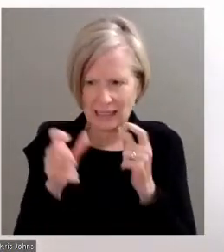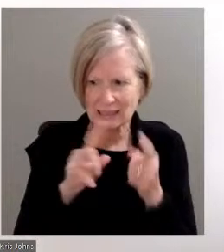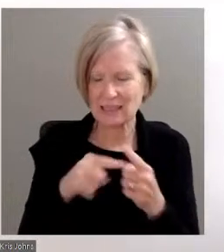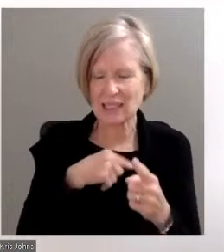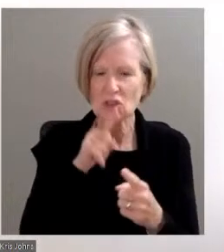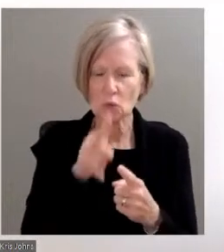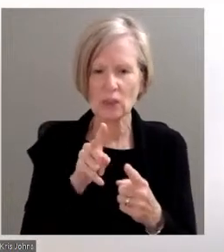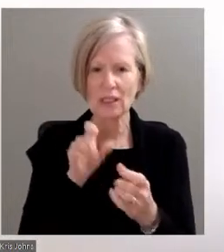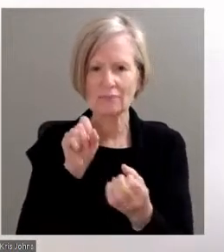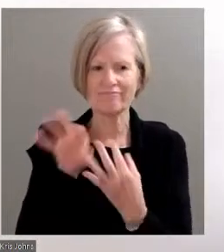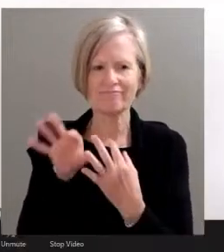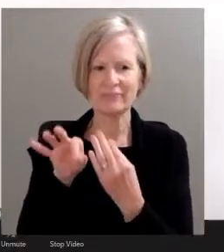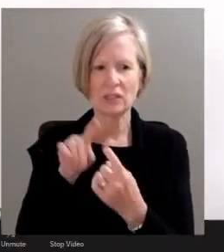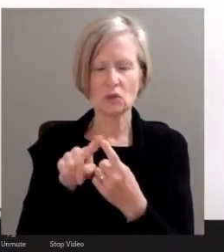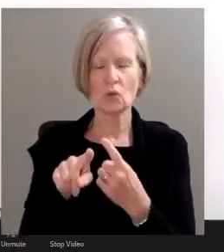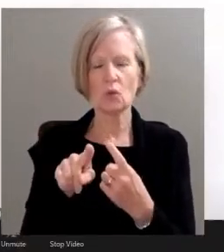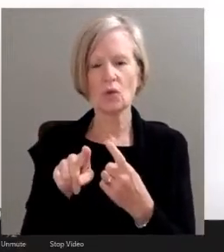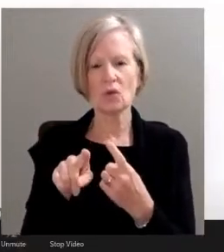Thank you very much.